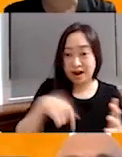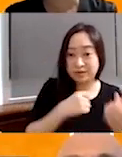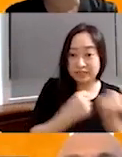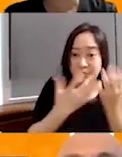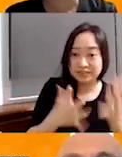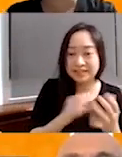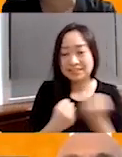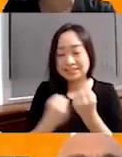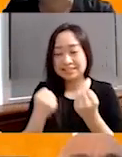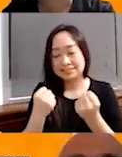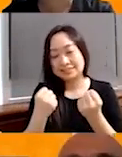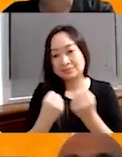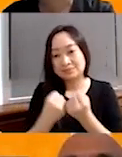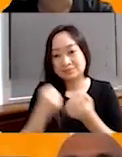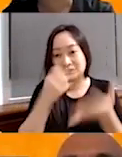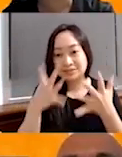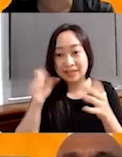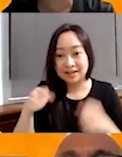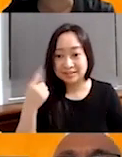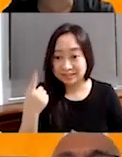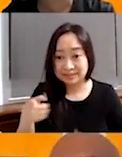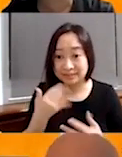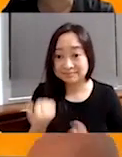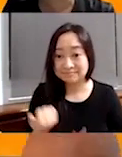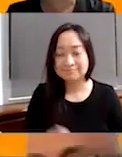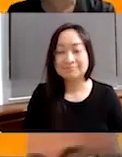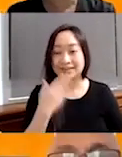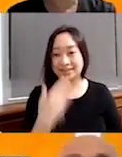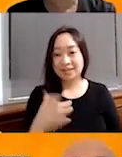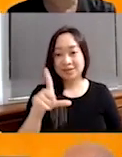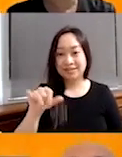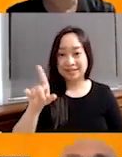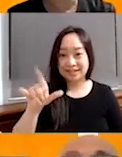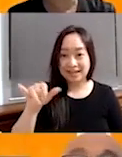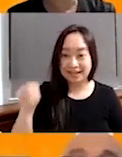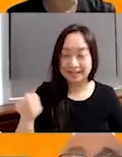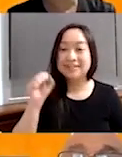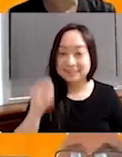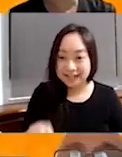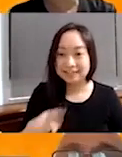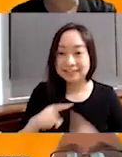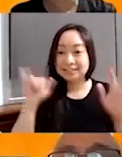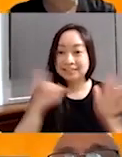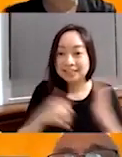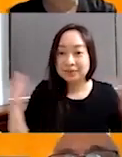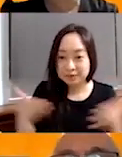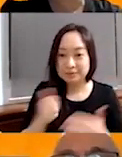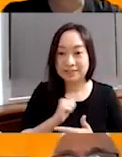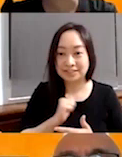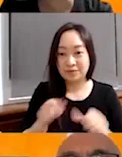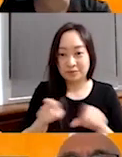and our supporters can understand it? Thank you, Lillian. Thank Just to introduce myself also,